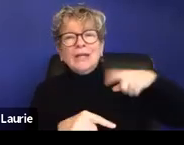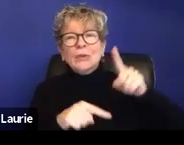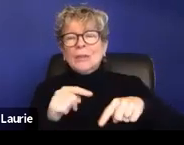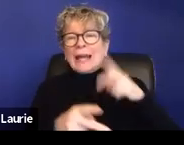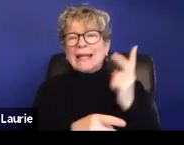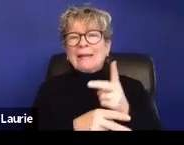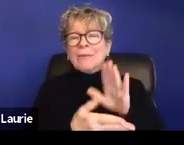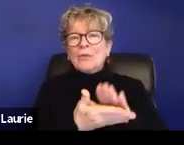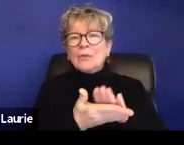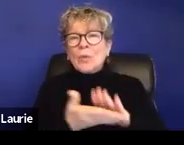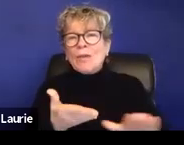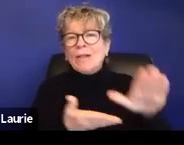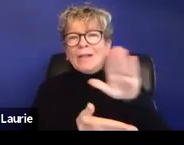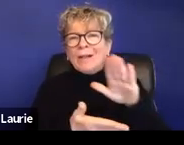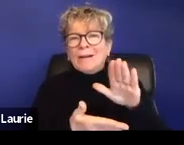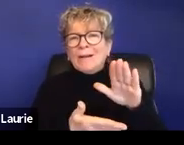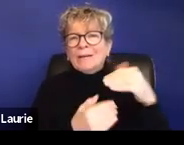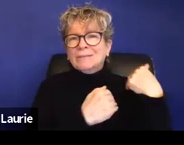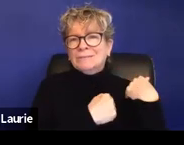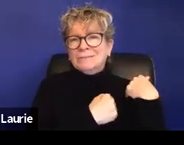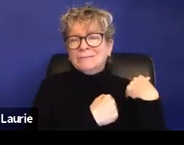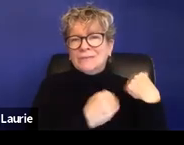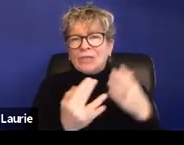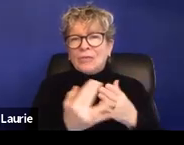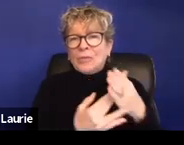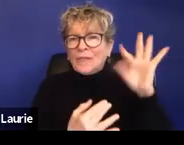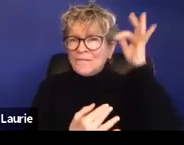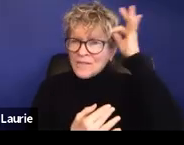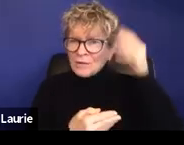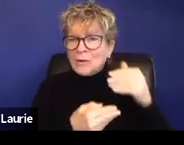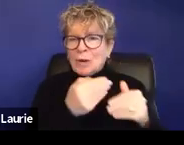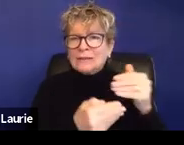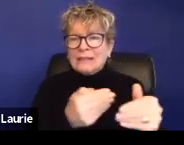the federal process. On campus also often